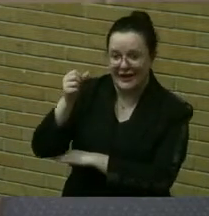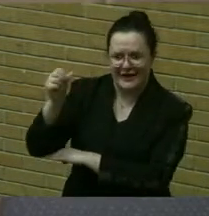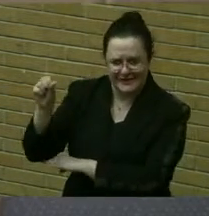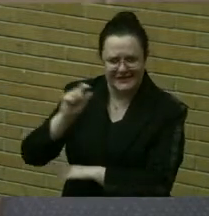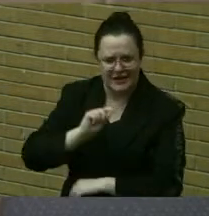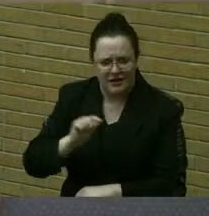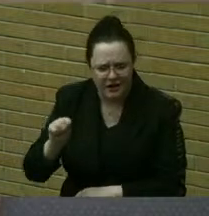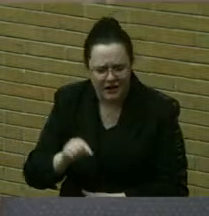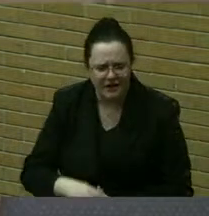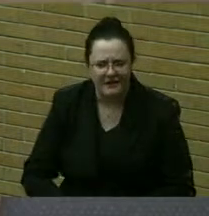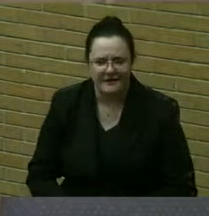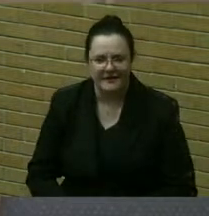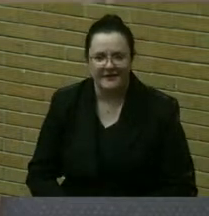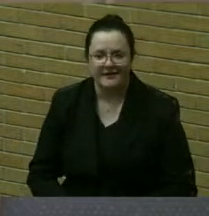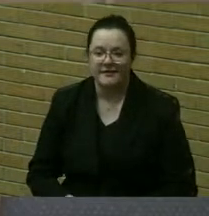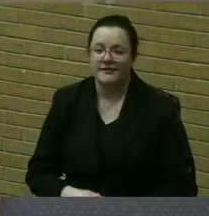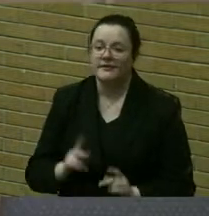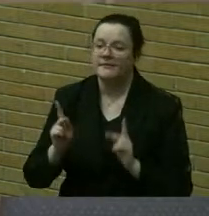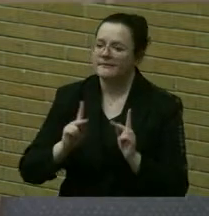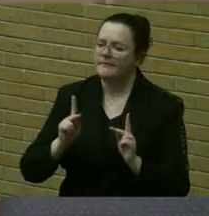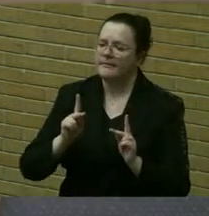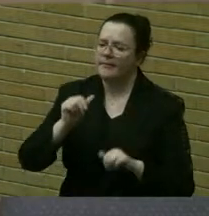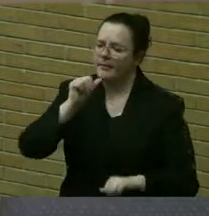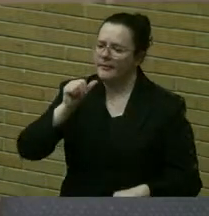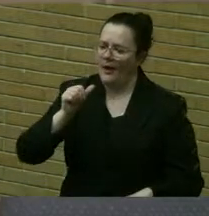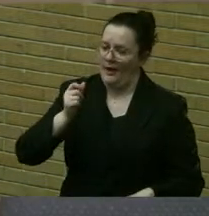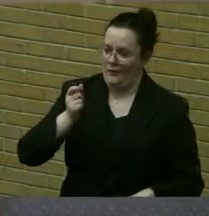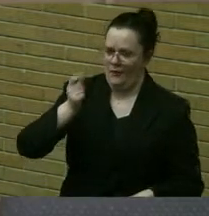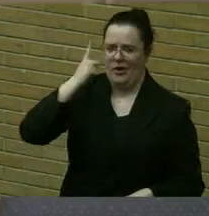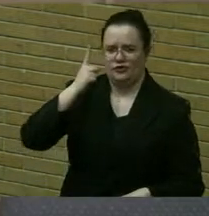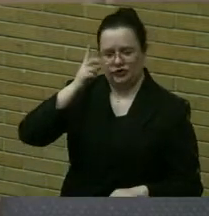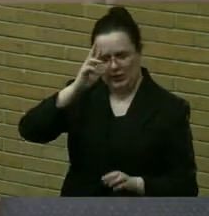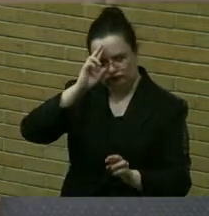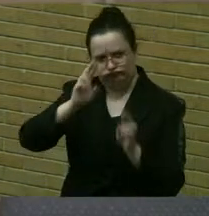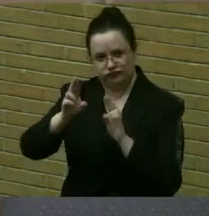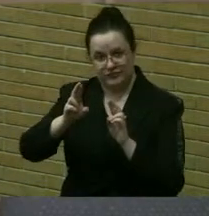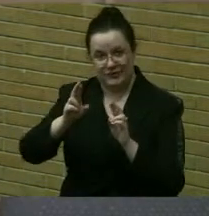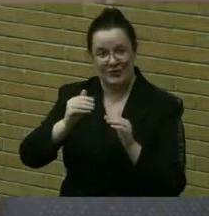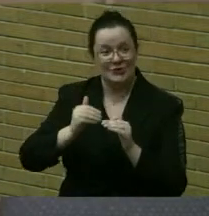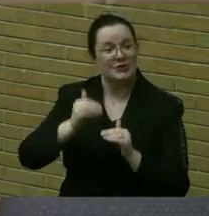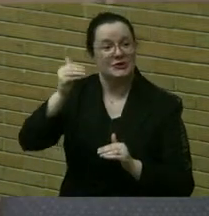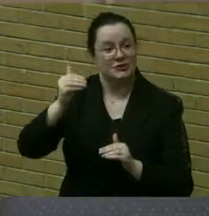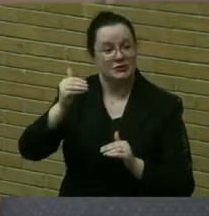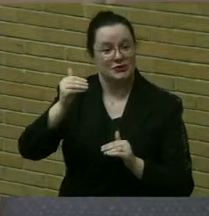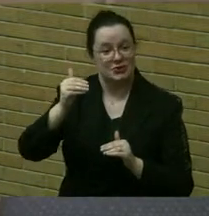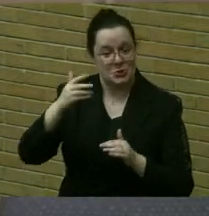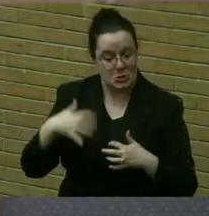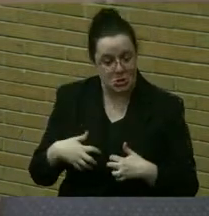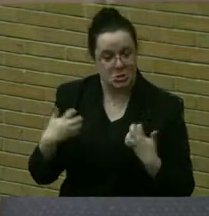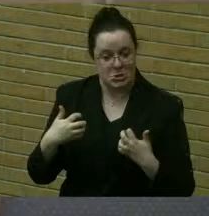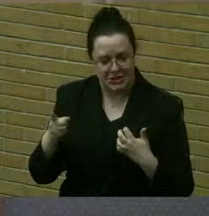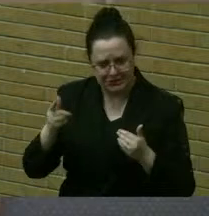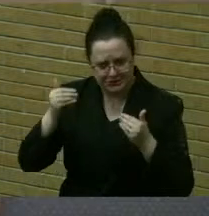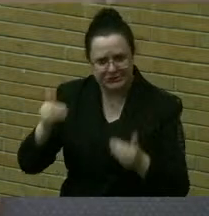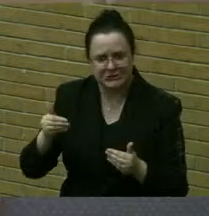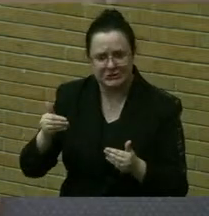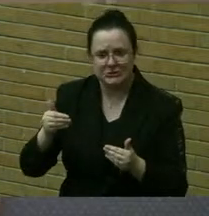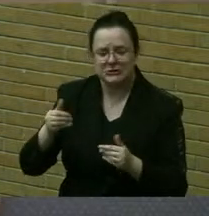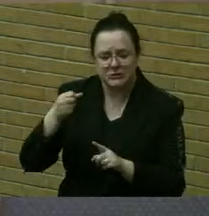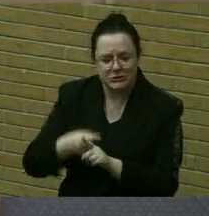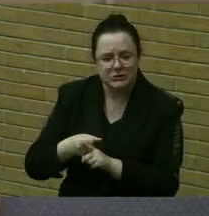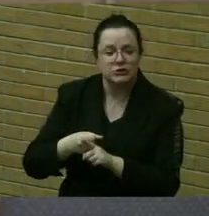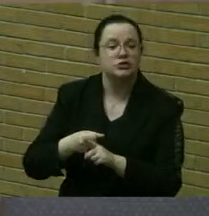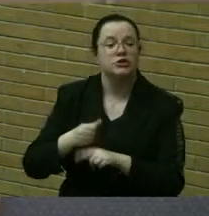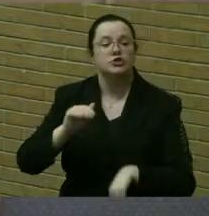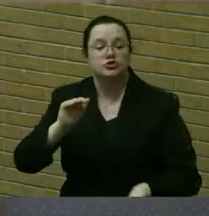part of that understanding gets too heated and drives through a child, a protester, somebody trying to